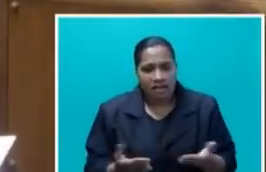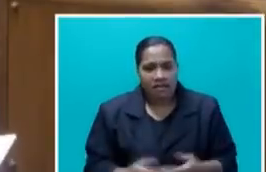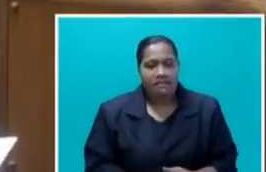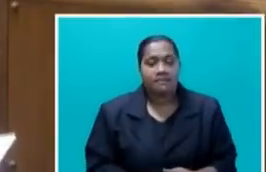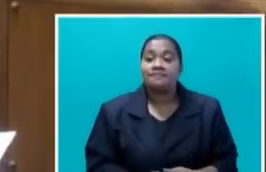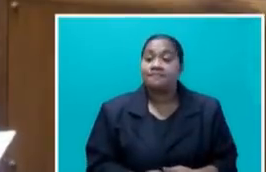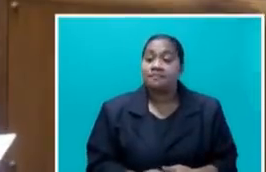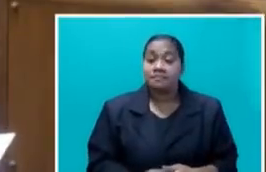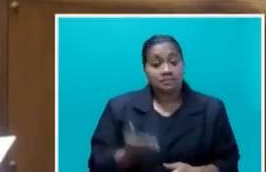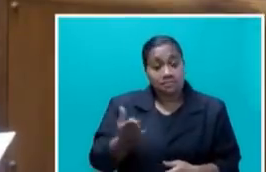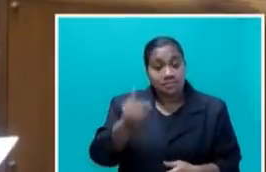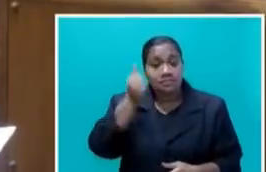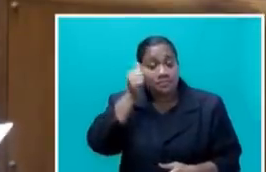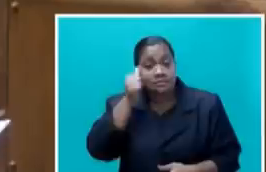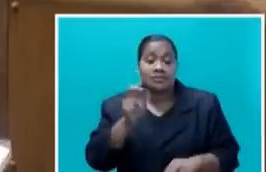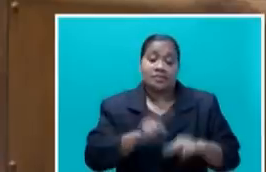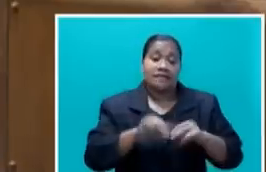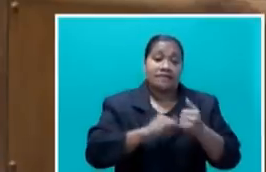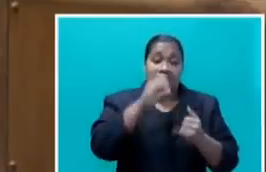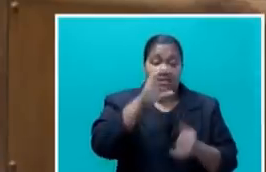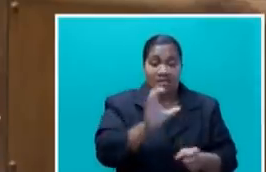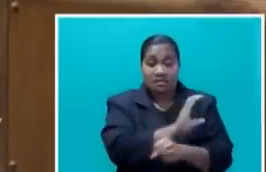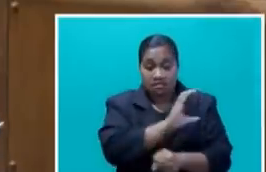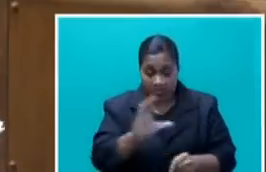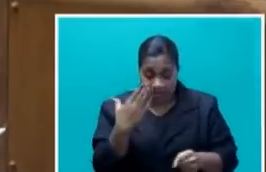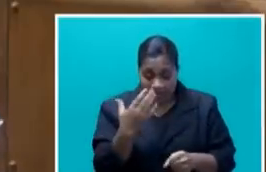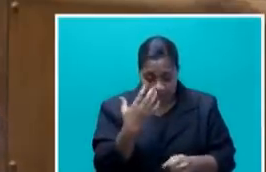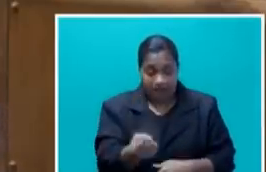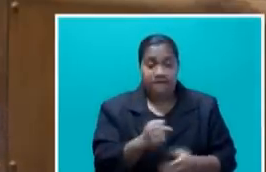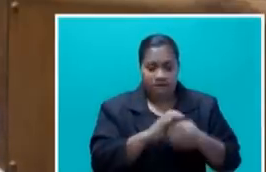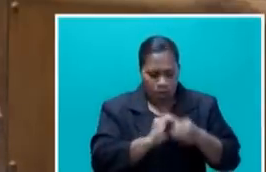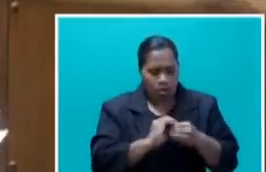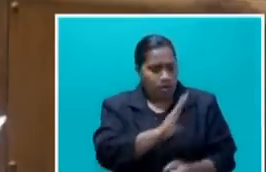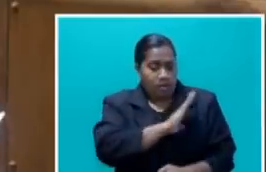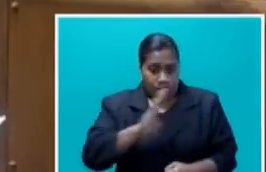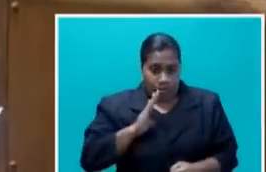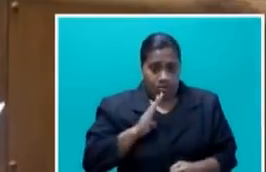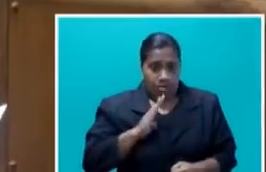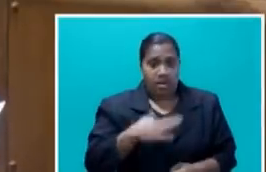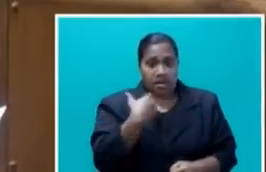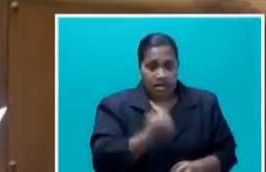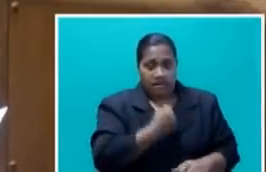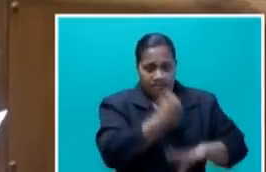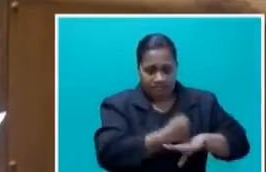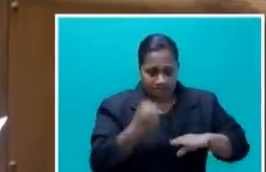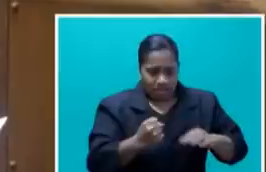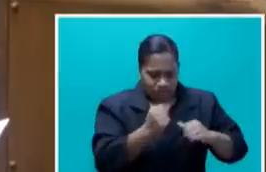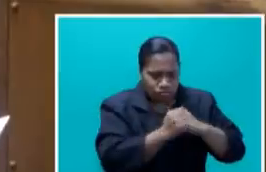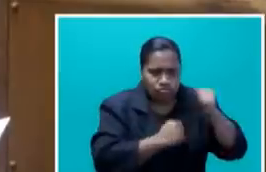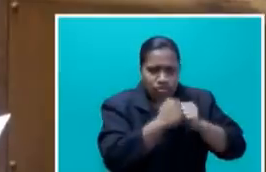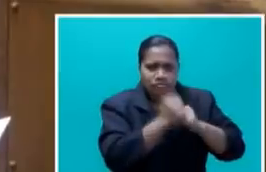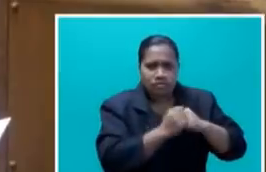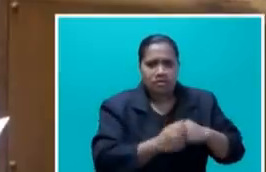Isn't he aware that FSC is a company with its own board, governance structure, and operates under the Companies Act and Articles of Association,